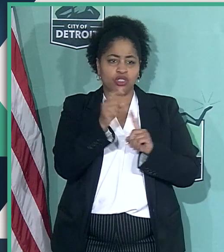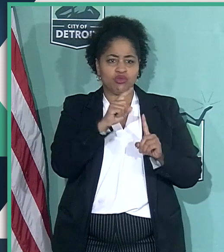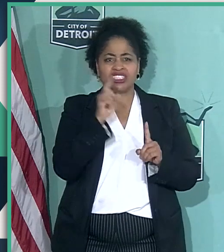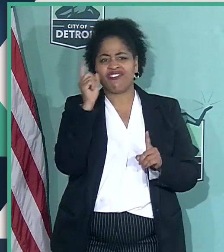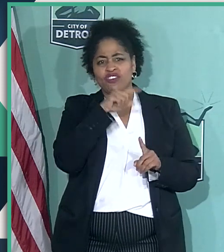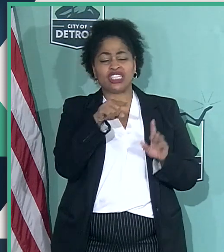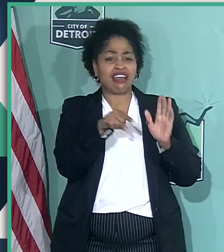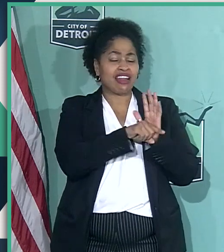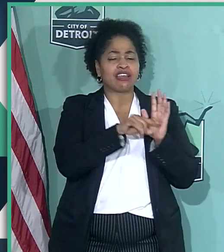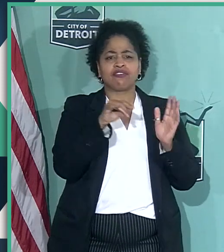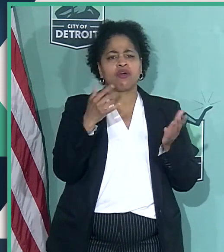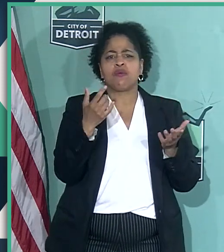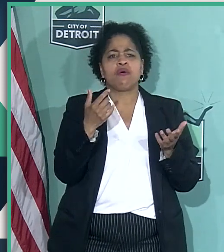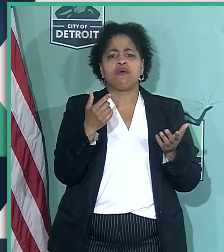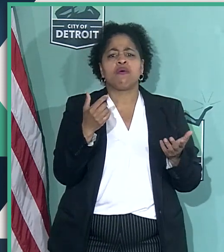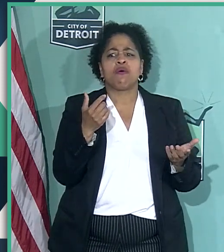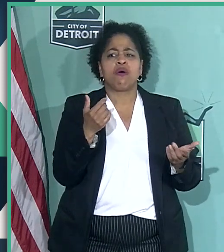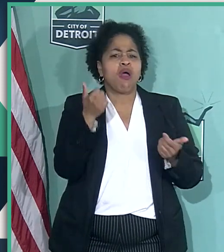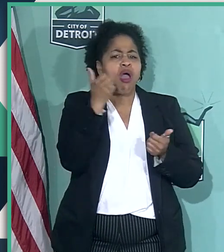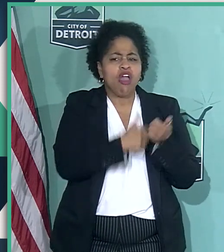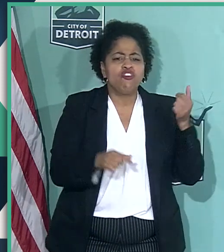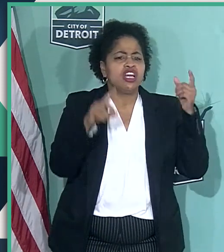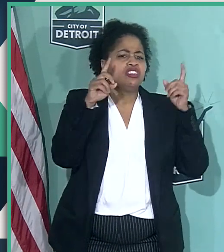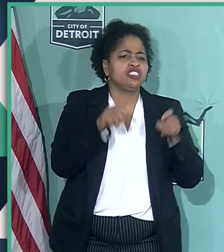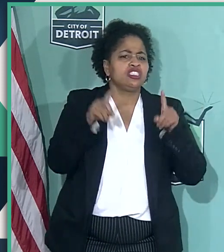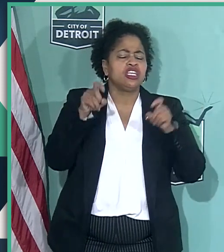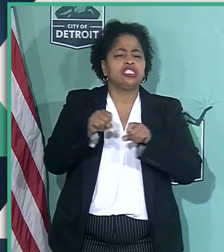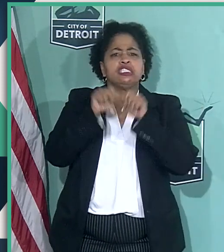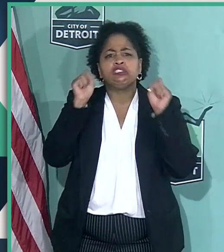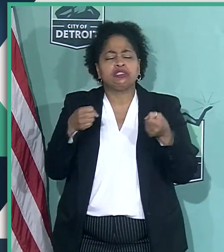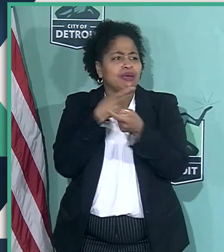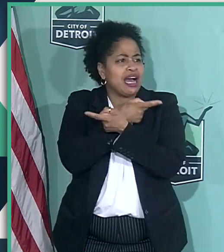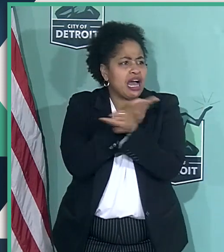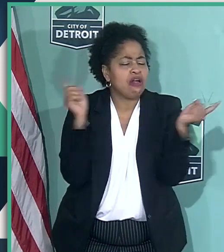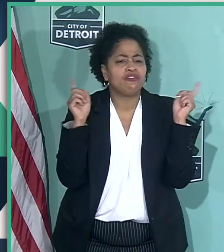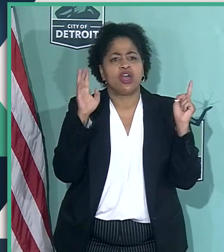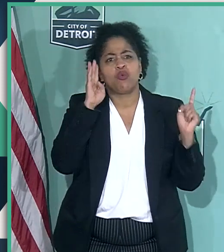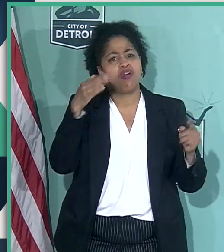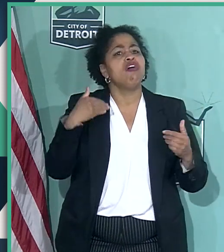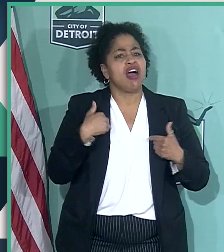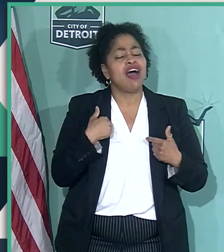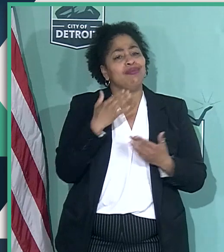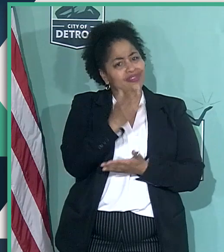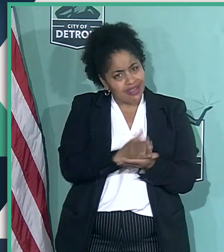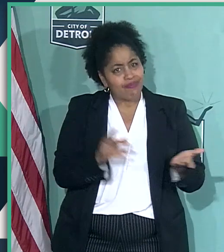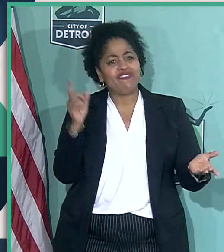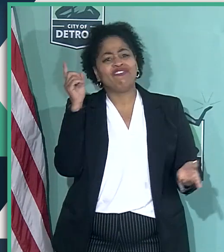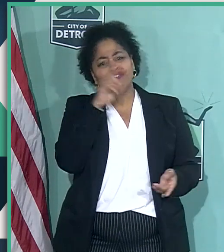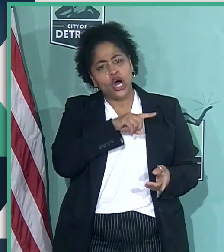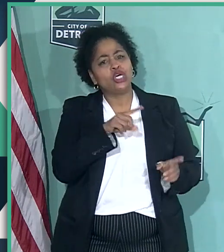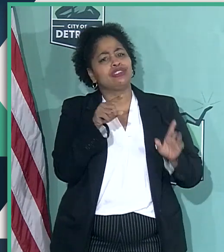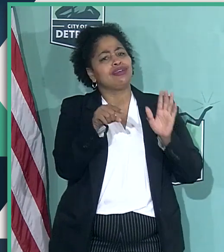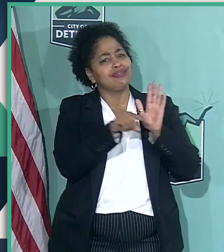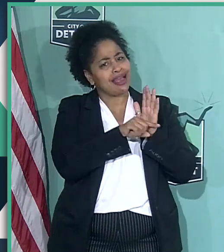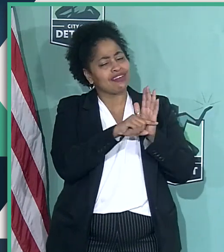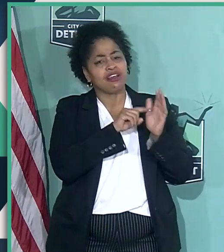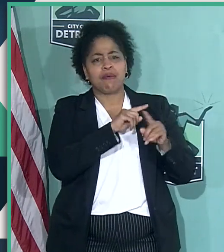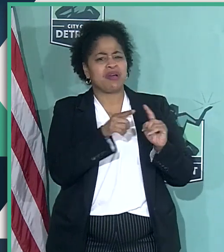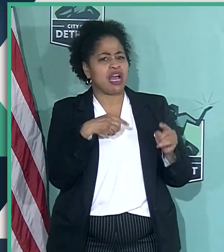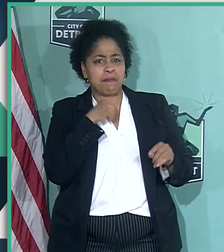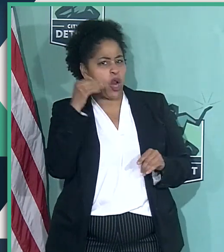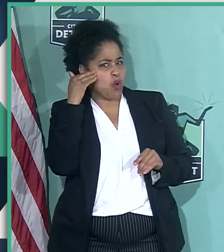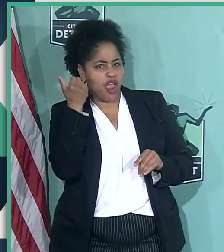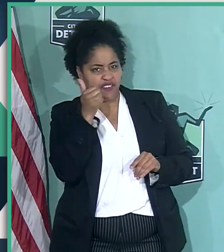negative, mathematically every testing system out there is going to have some false negatives. But I'm not aware of any specific cases.